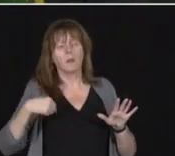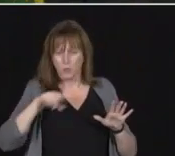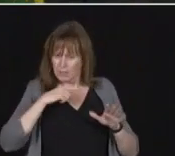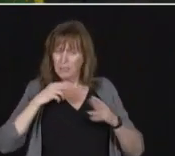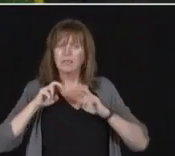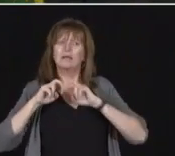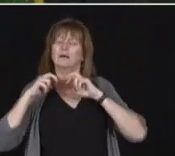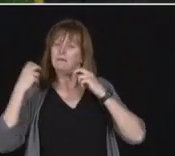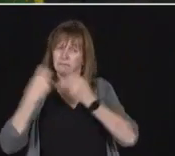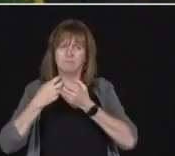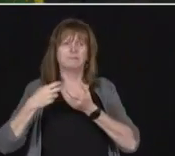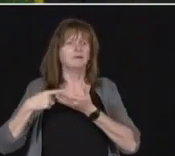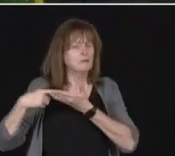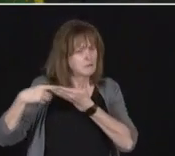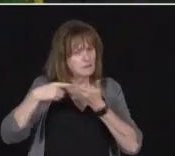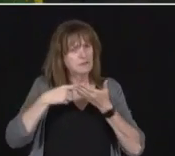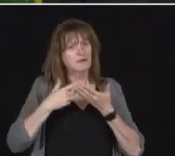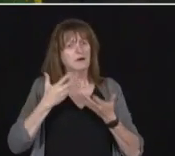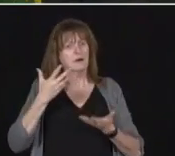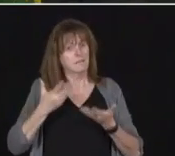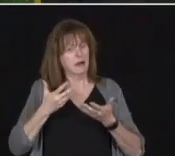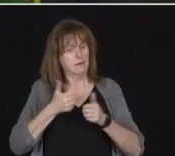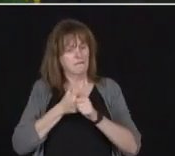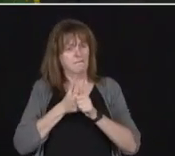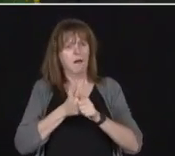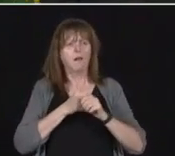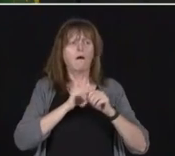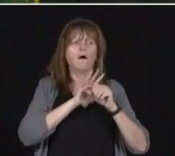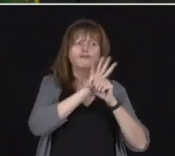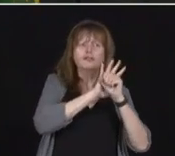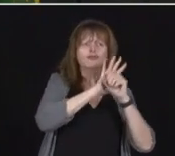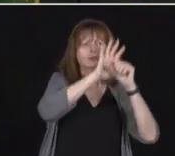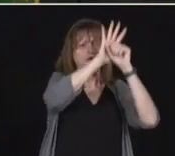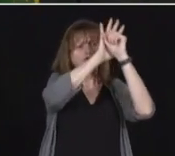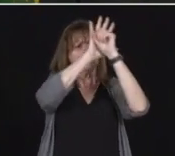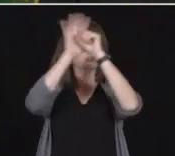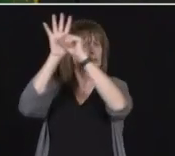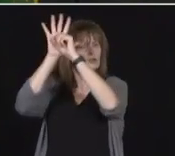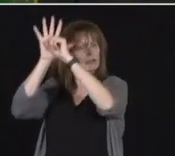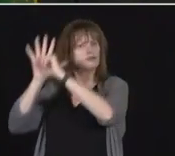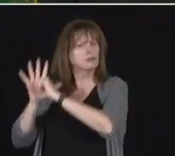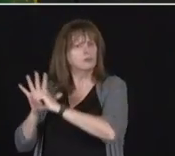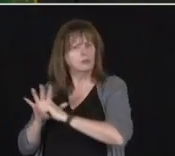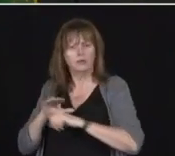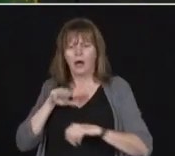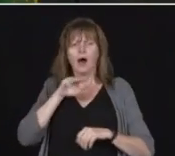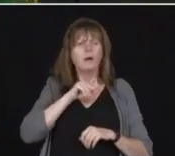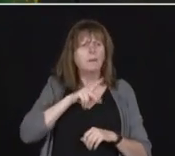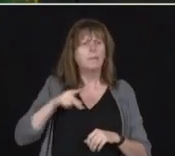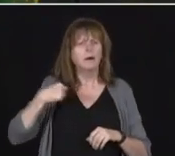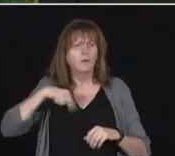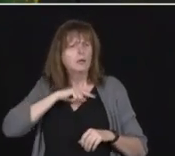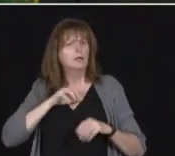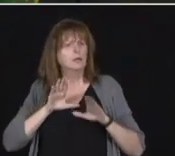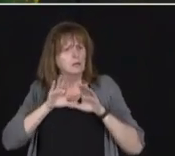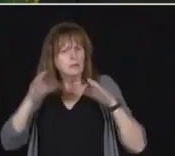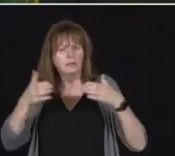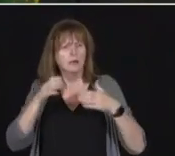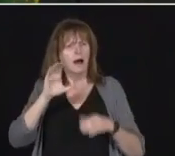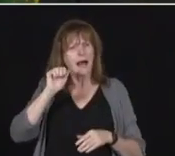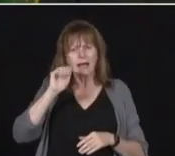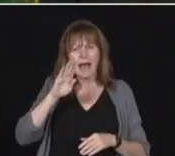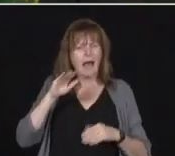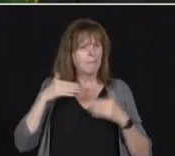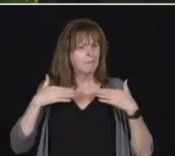we had a real good conversation with Caucus and Greenwich cabinet. I know a lot of people in the rural areas want that. That's